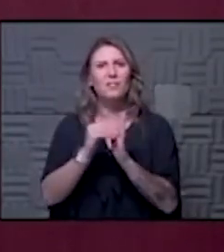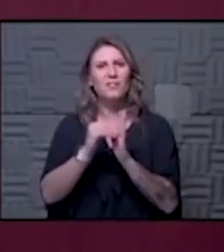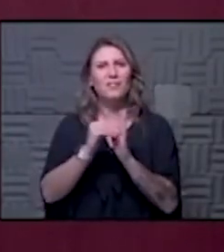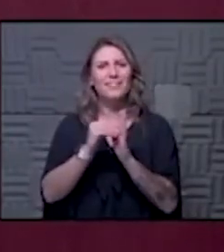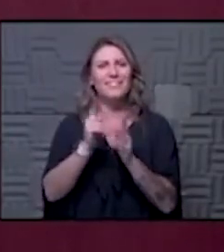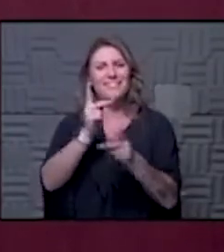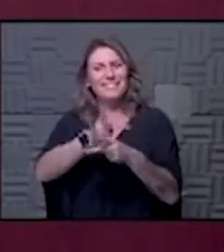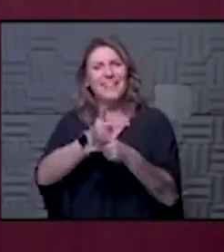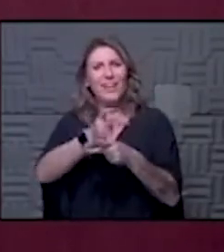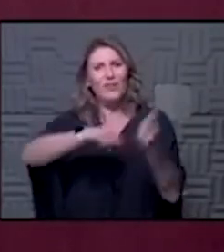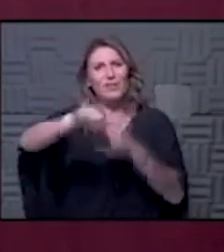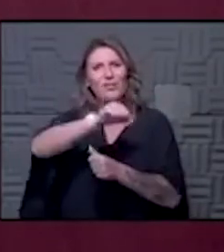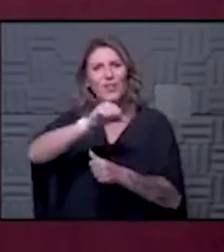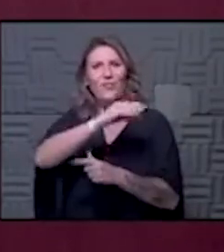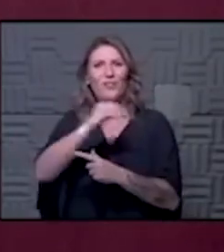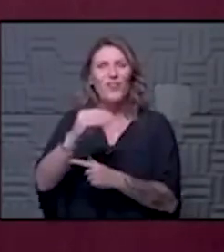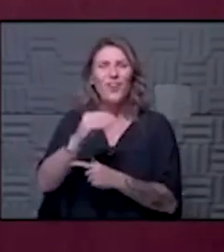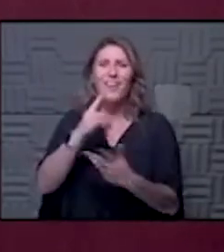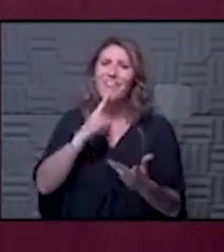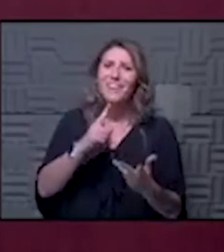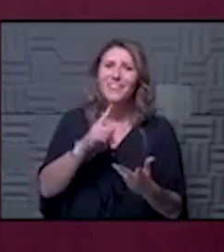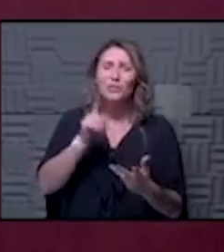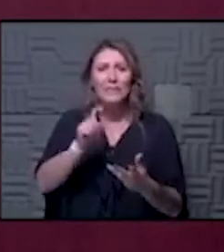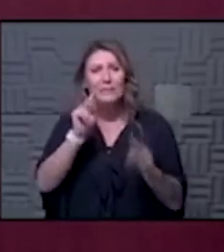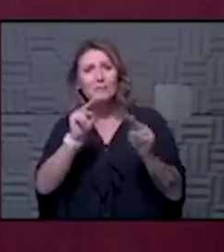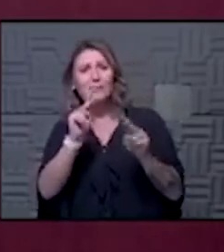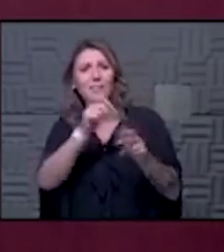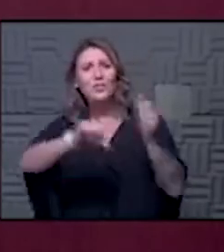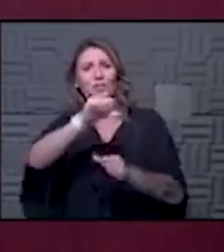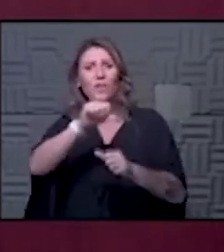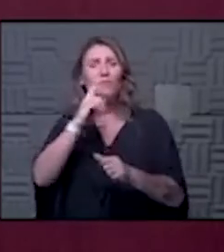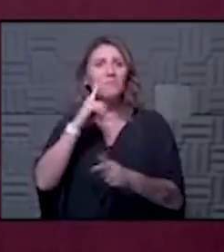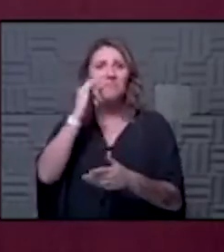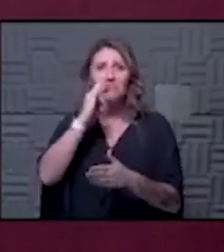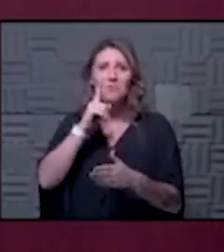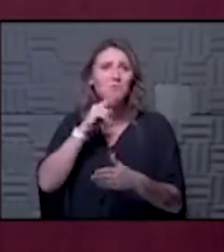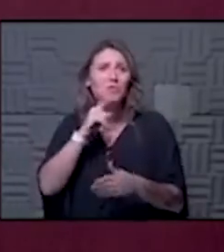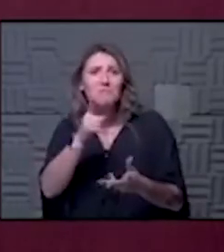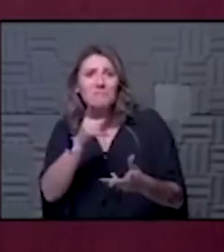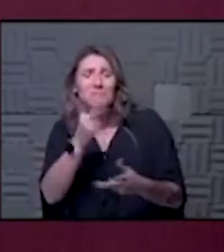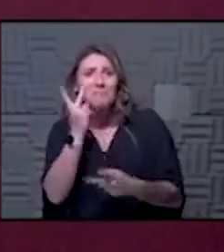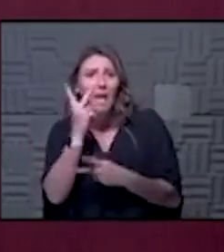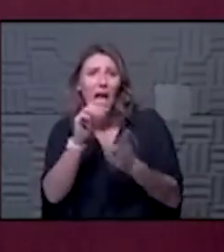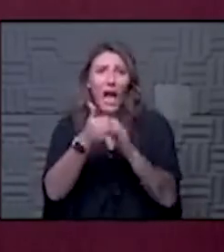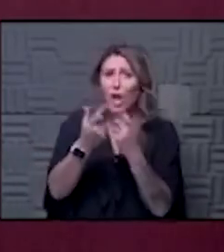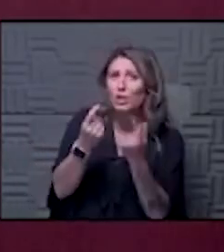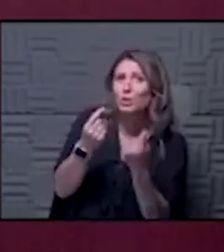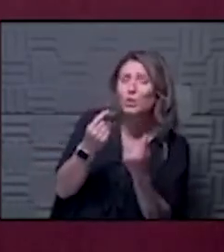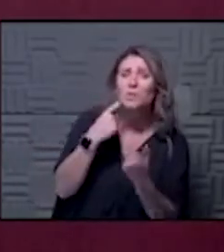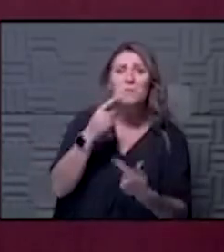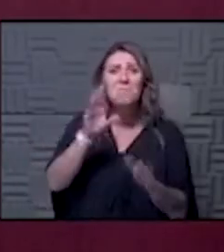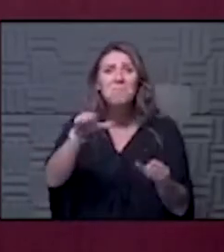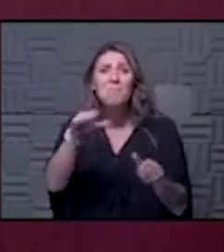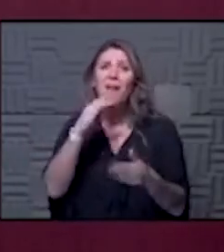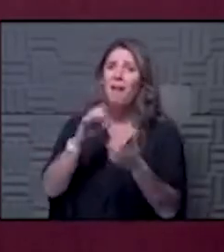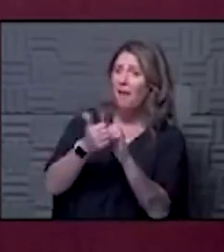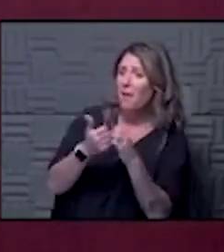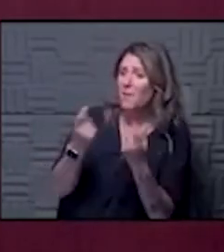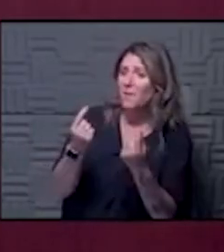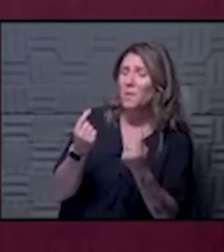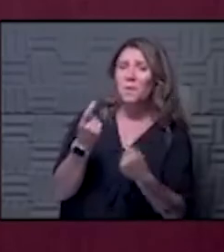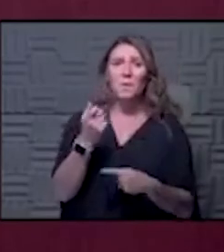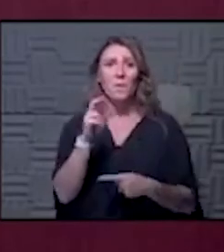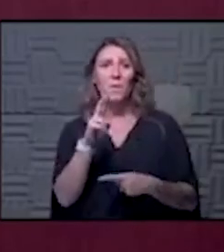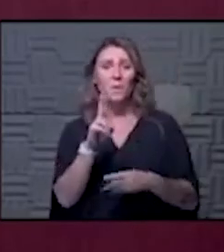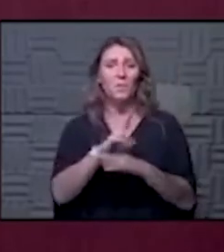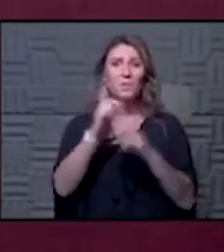another and take care of one another and i think that's true whether you're just checking in you know dr steitz dr hawkinson how you doing today or whether it's